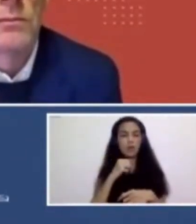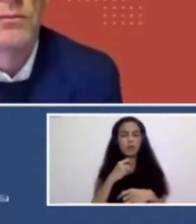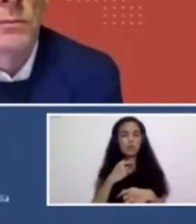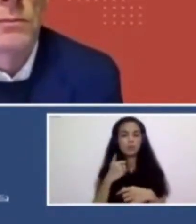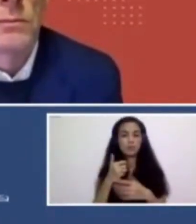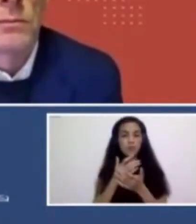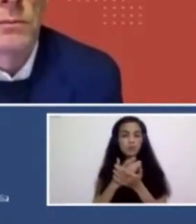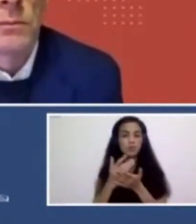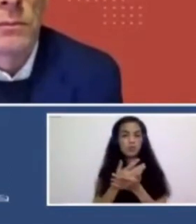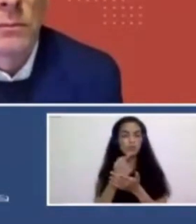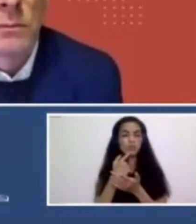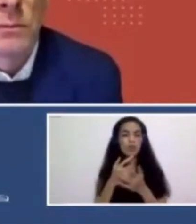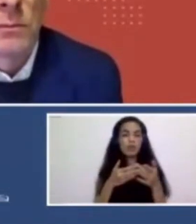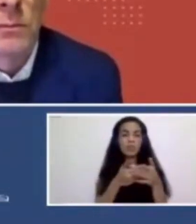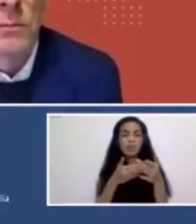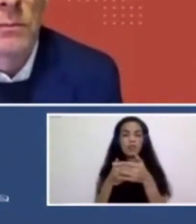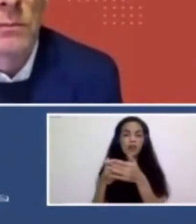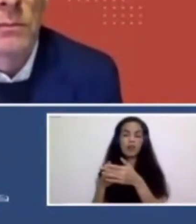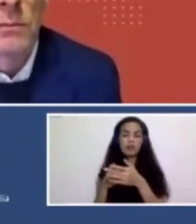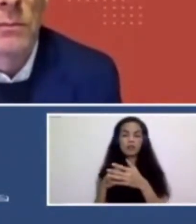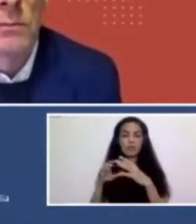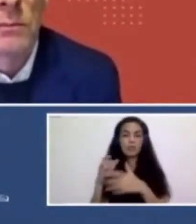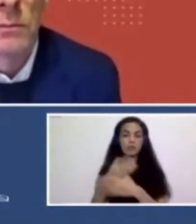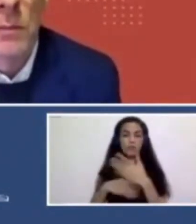more about the main challenge, uh, working with them.